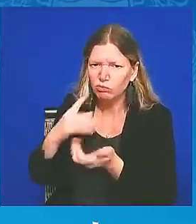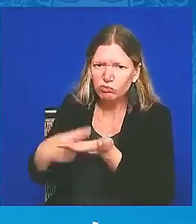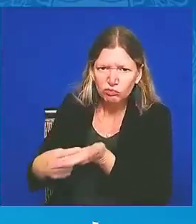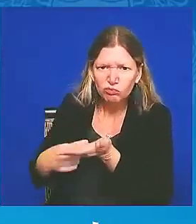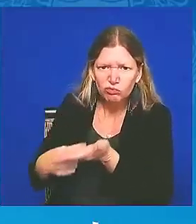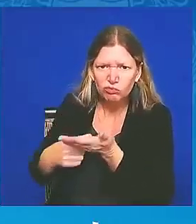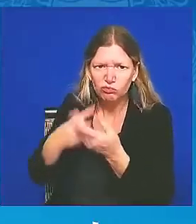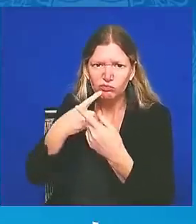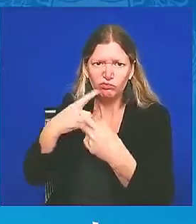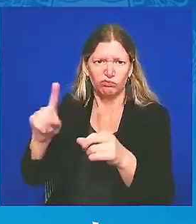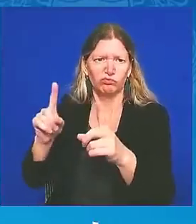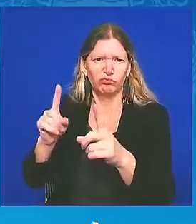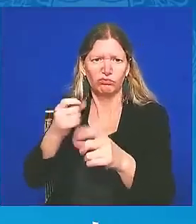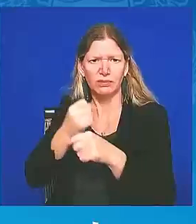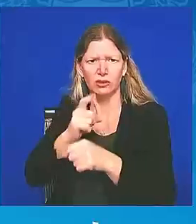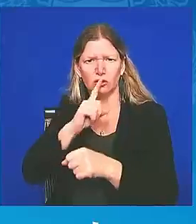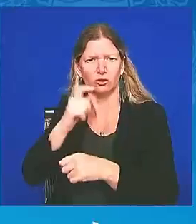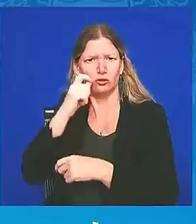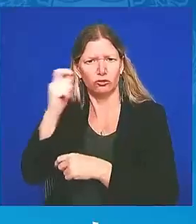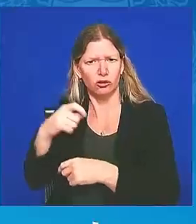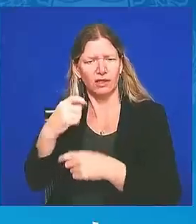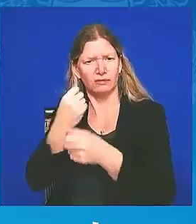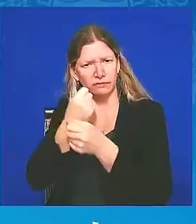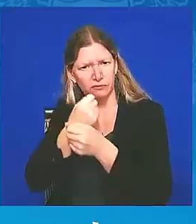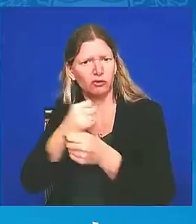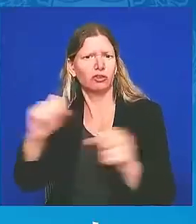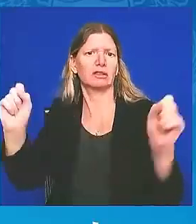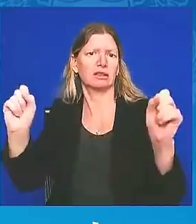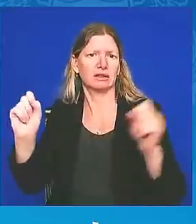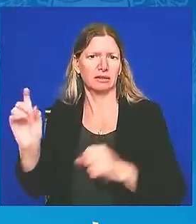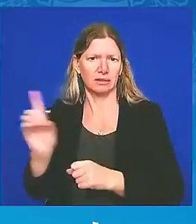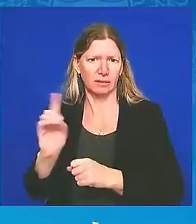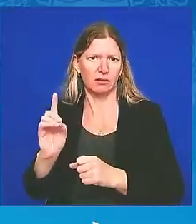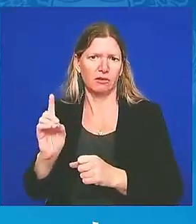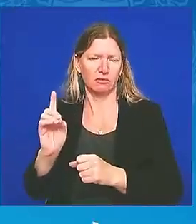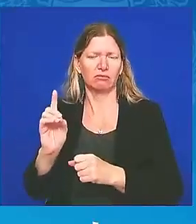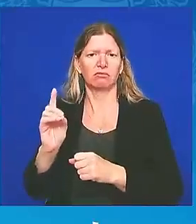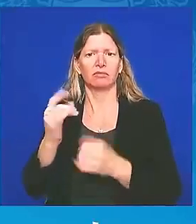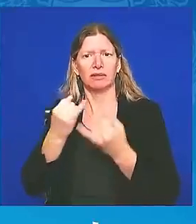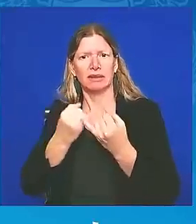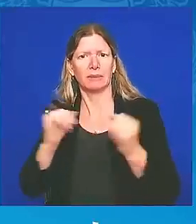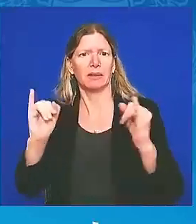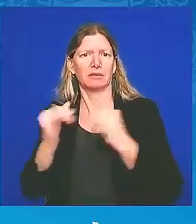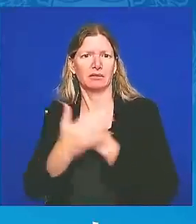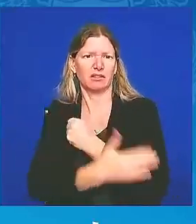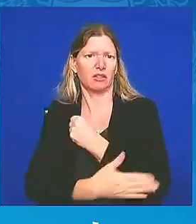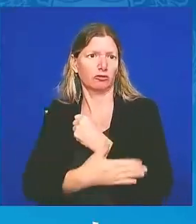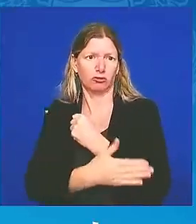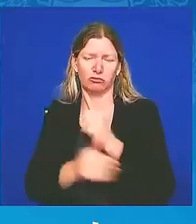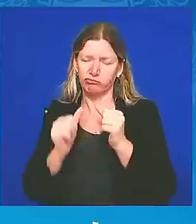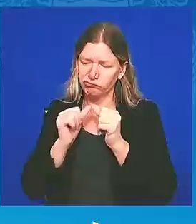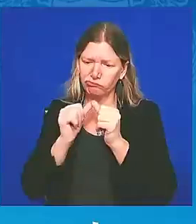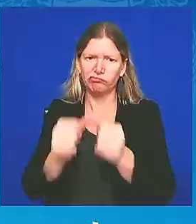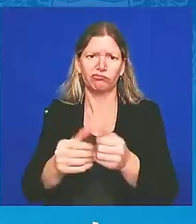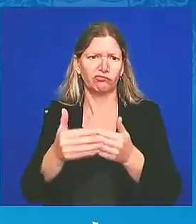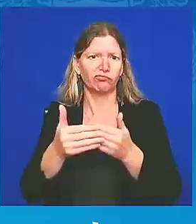a free, democratic, and independent nation. Welcome back again. Thank you so much.